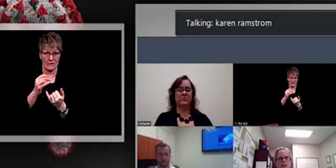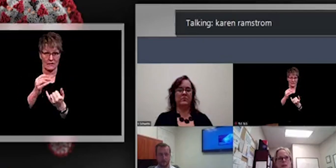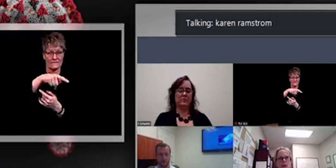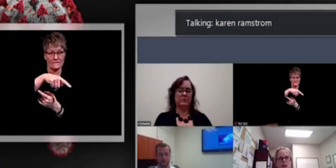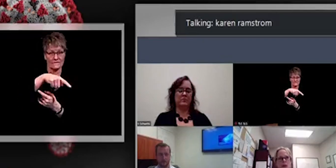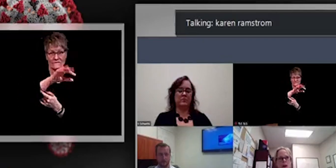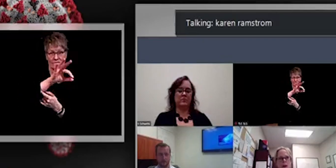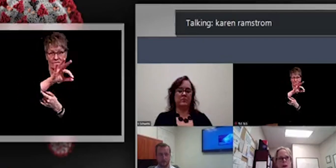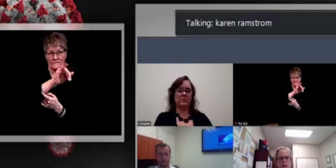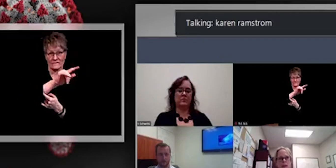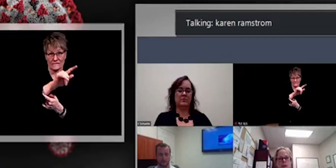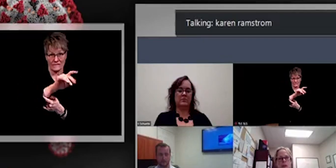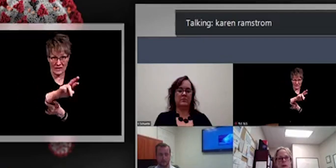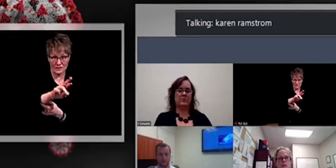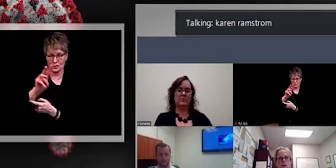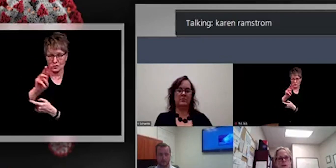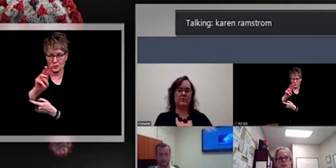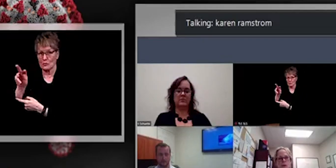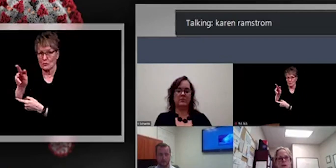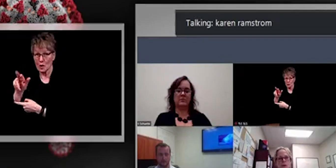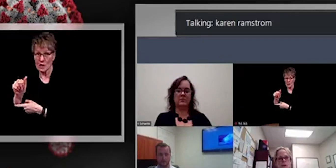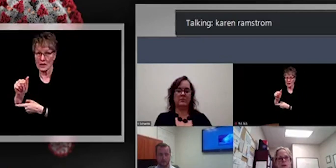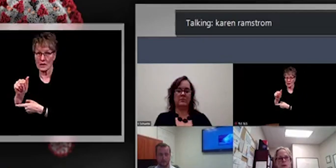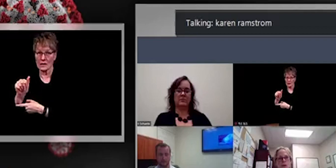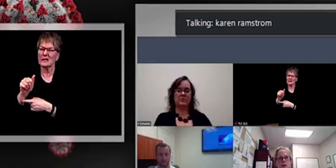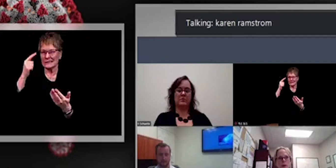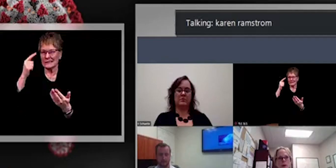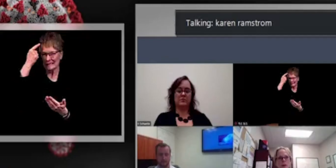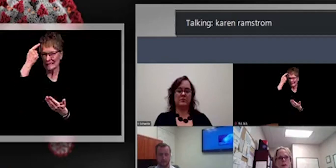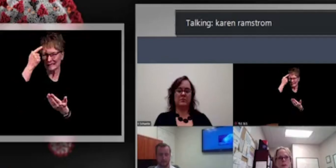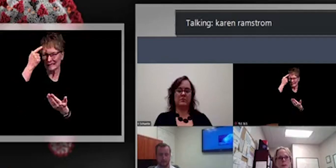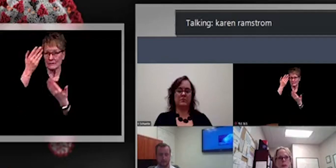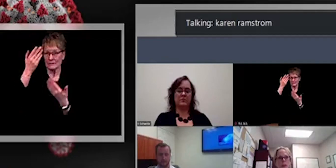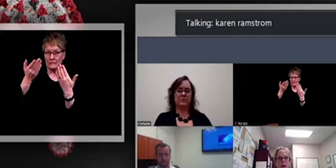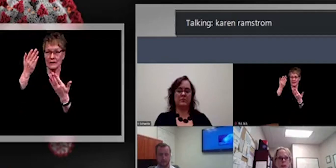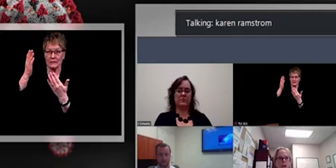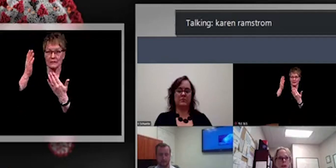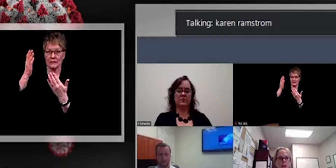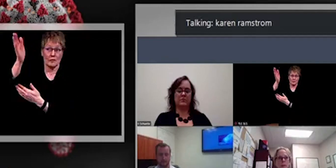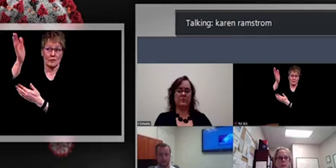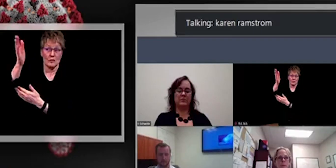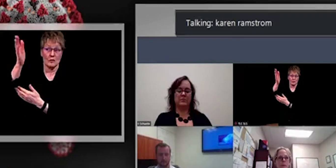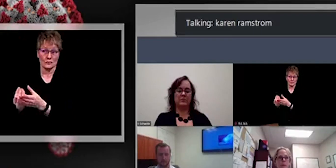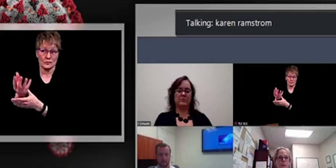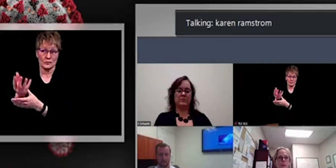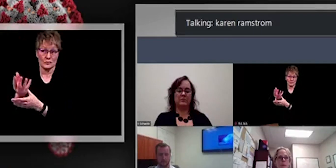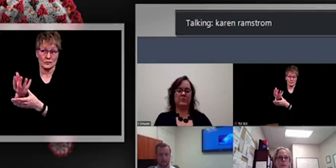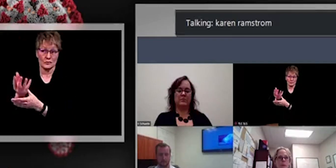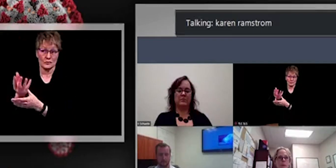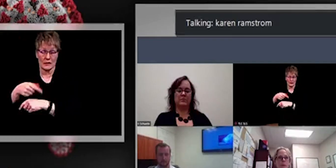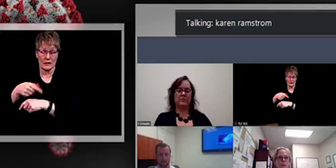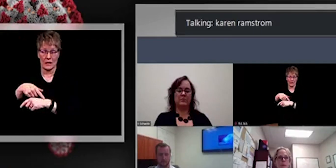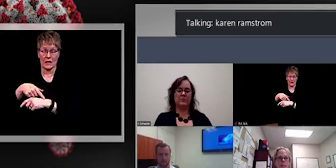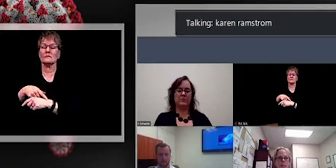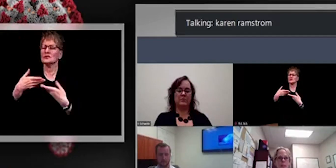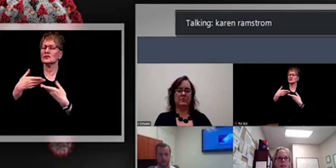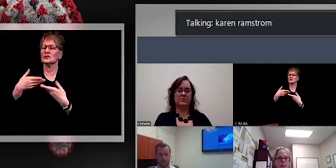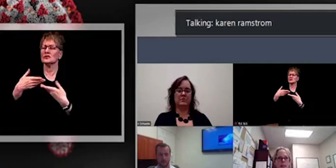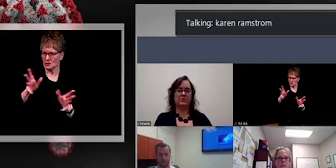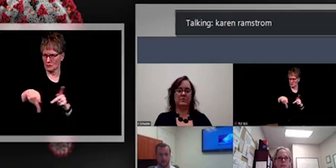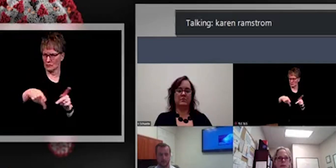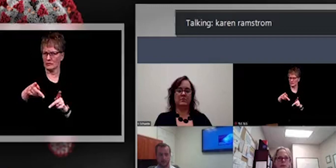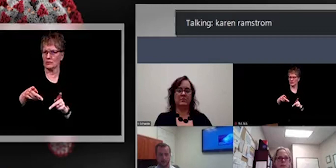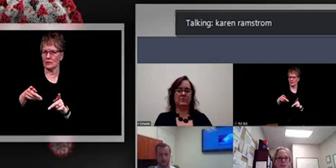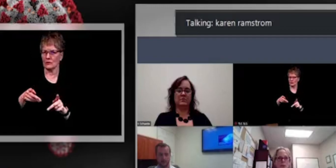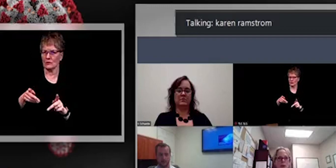sometime in the spring, um, getting, um, towards to the, um, general population, but, you know, we're going to be continuing to look at this and it's, it's